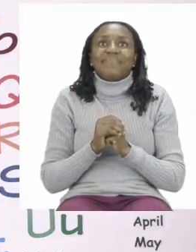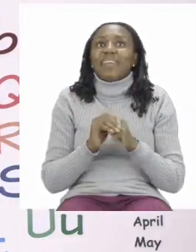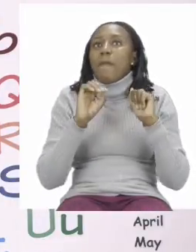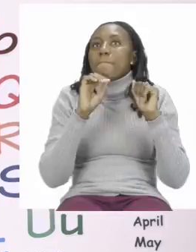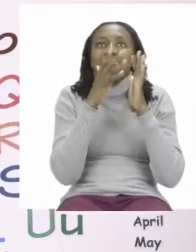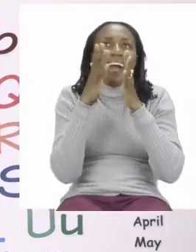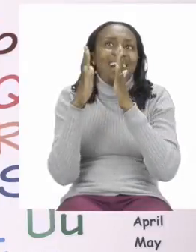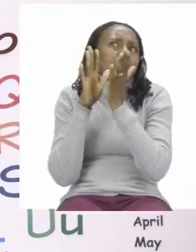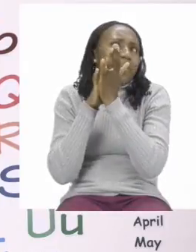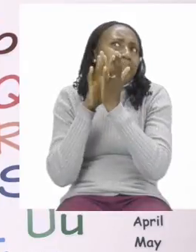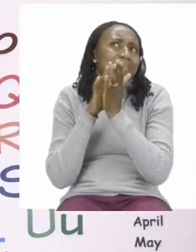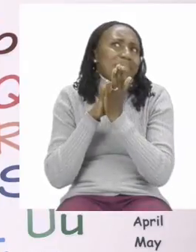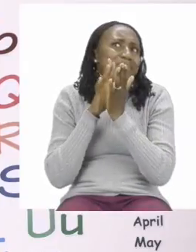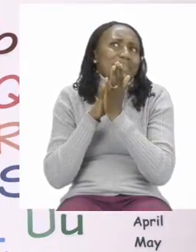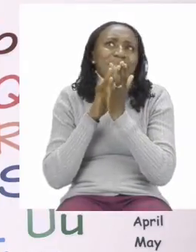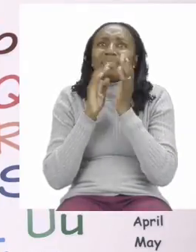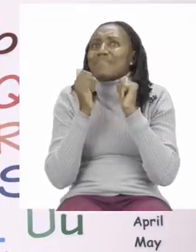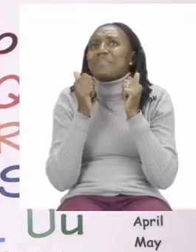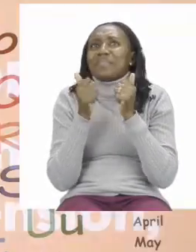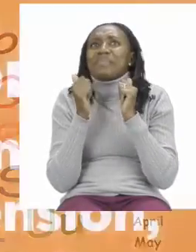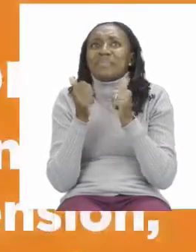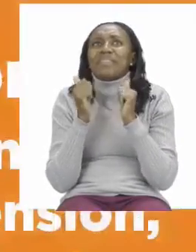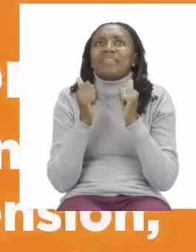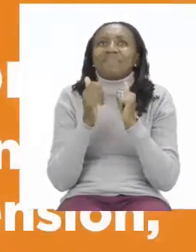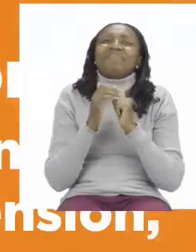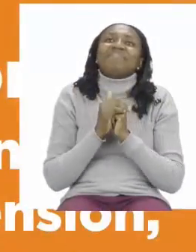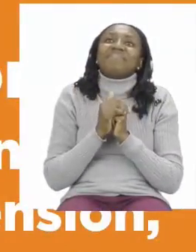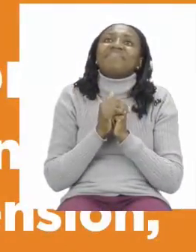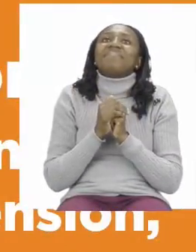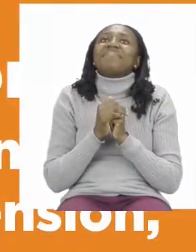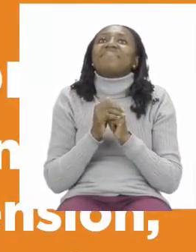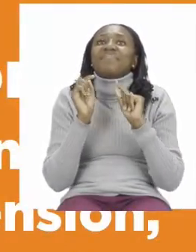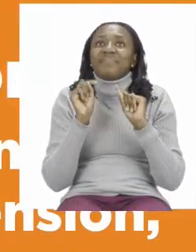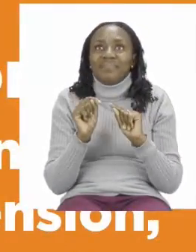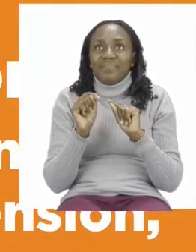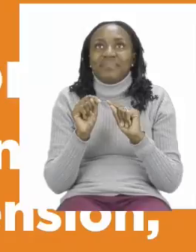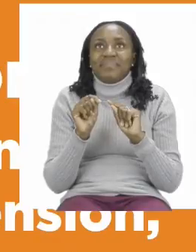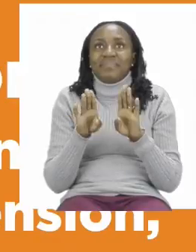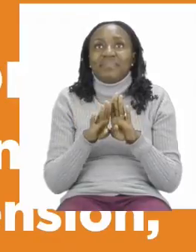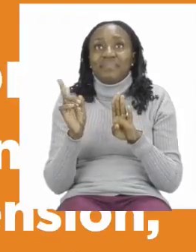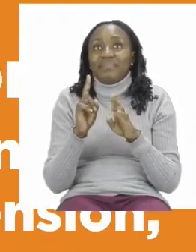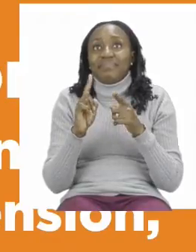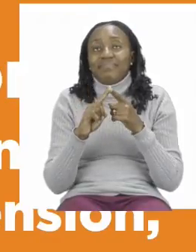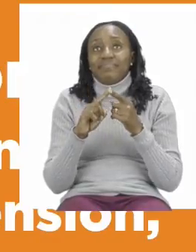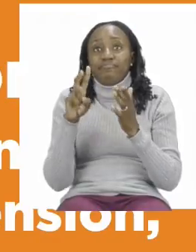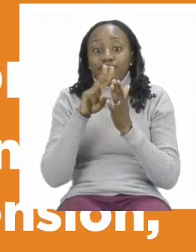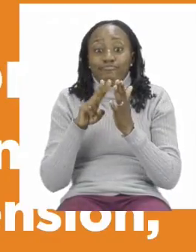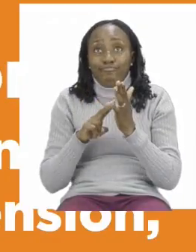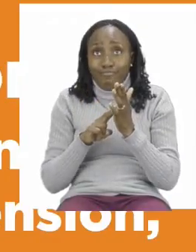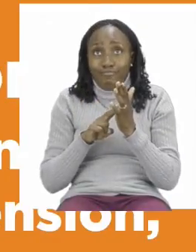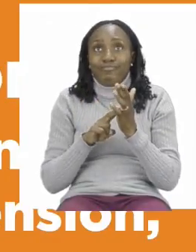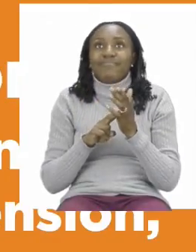Yay good job everyone. For today's lesson we will be talking about